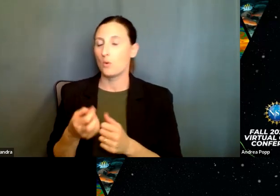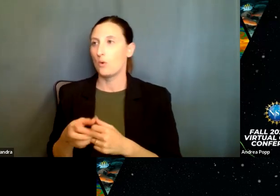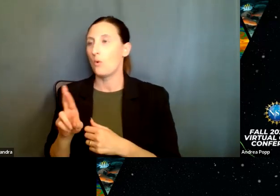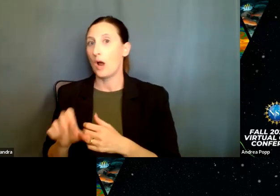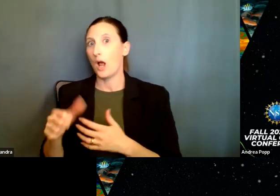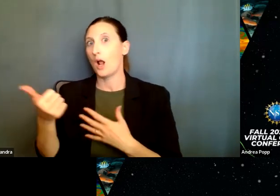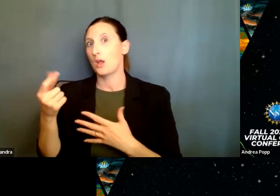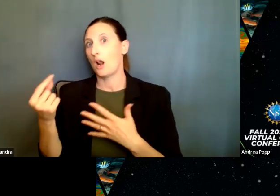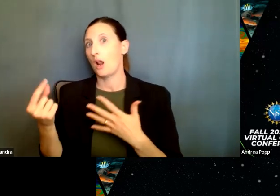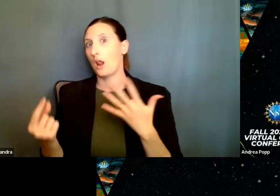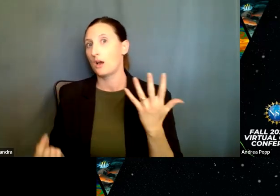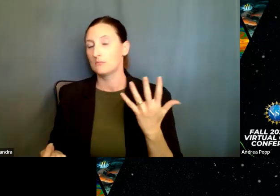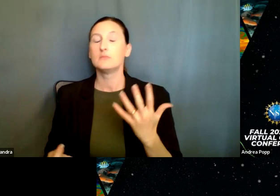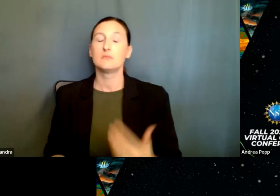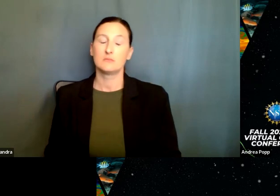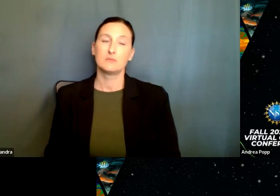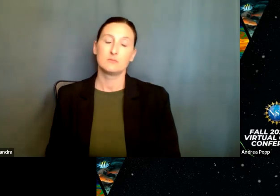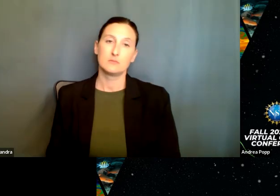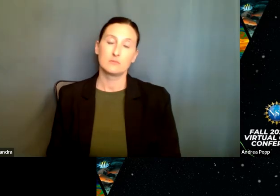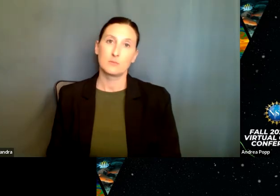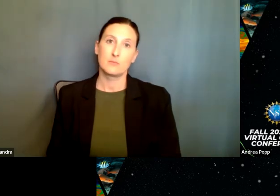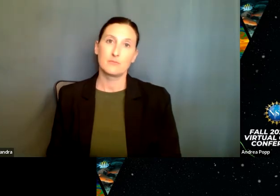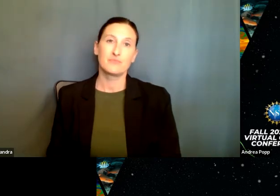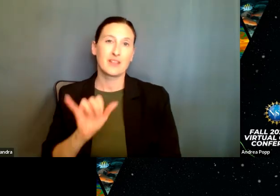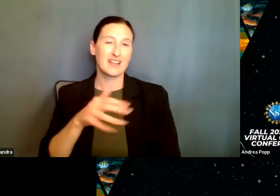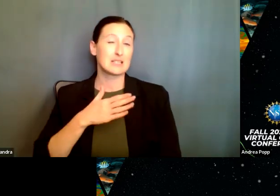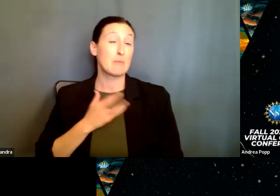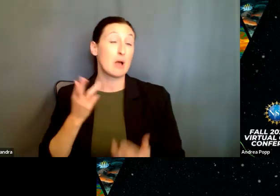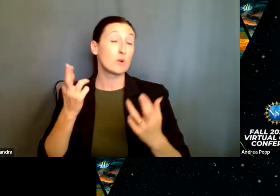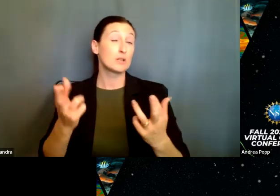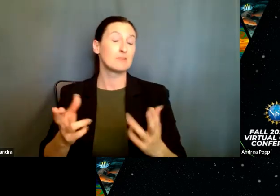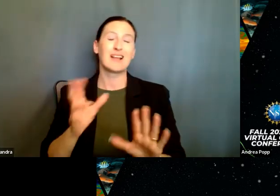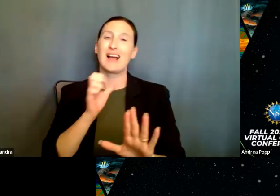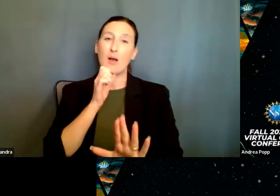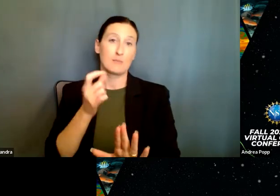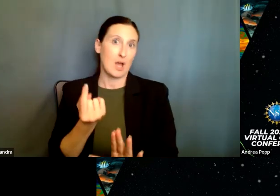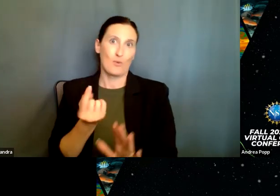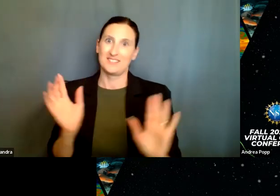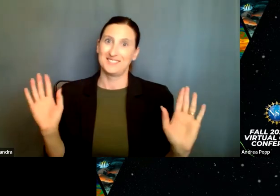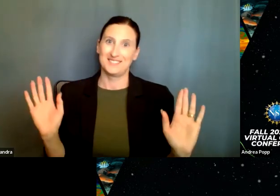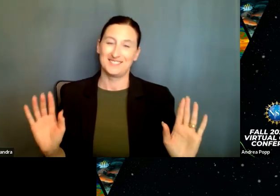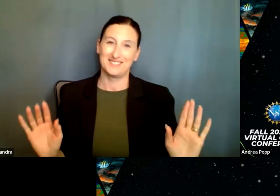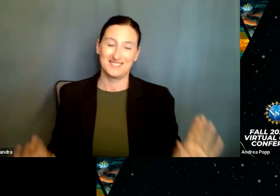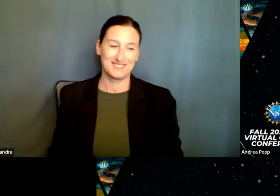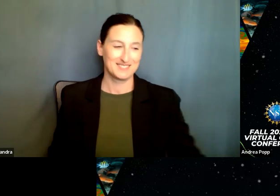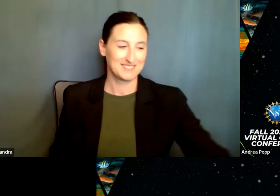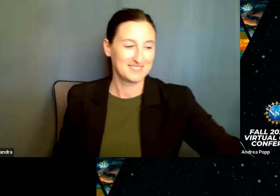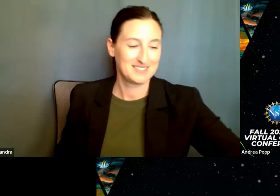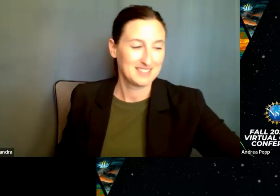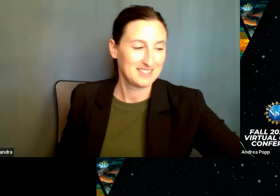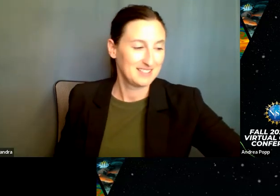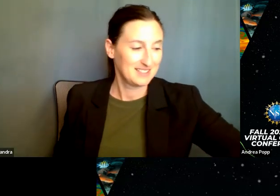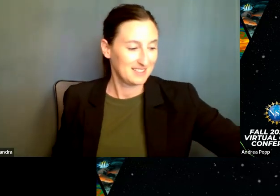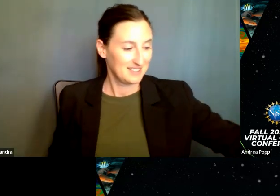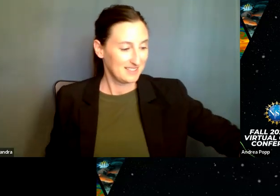be in that particular area. That would be my recommendation. recommendation. I'm not one of those people. Okay. We